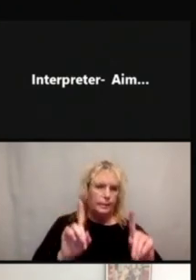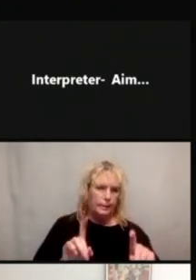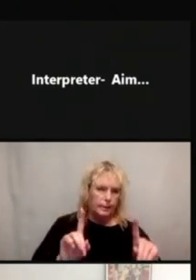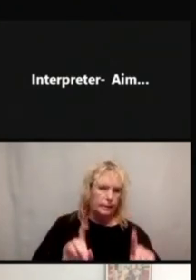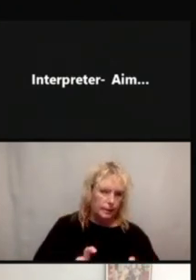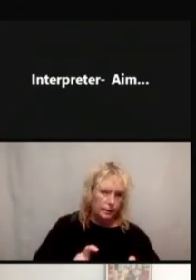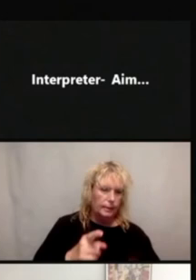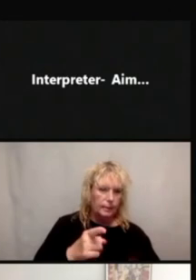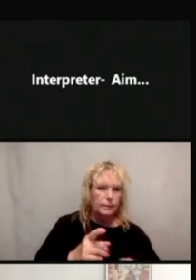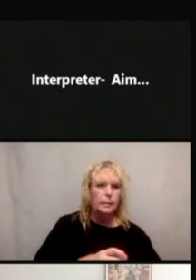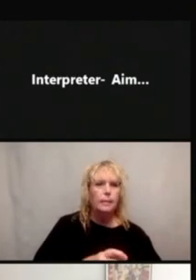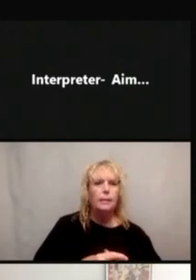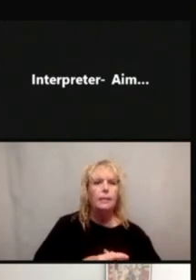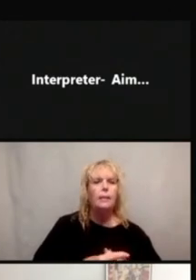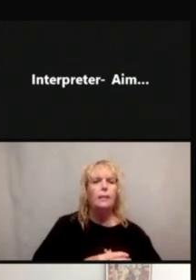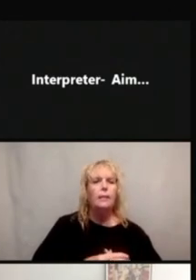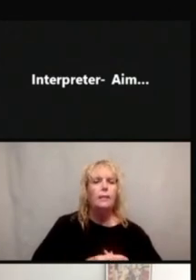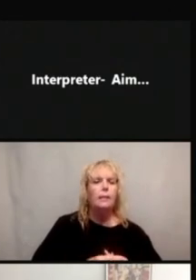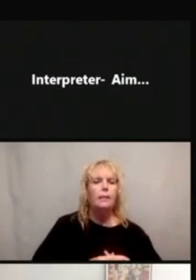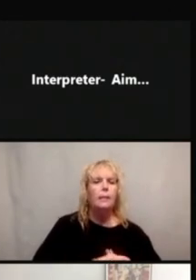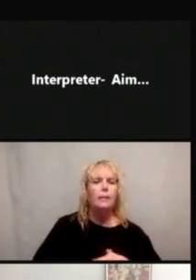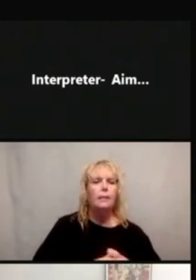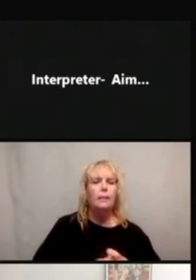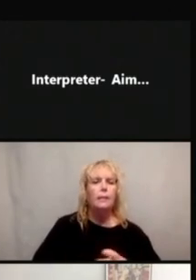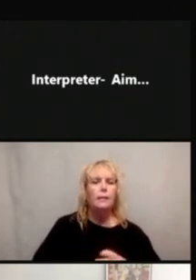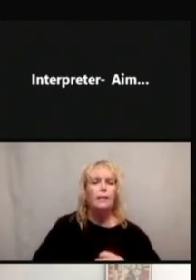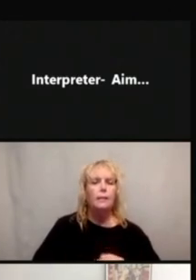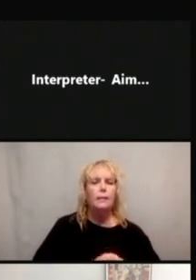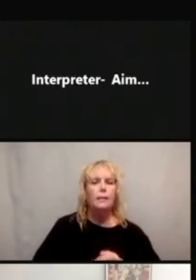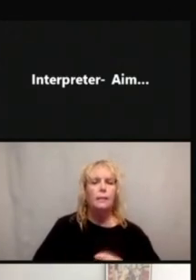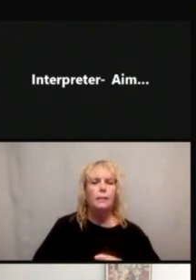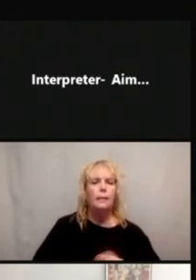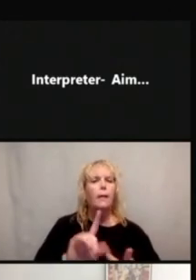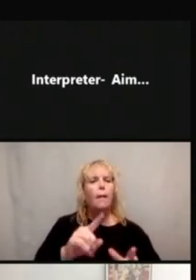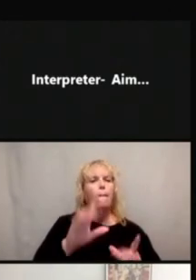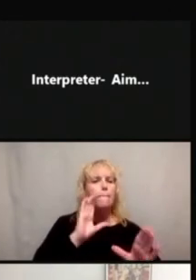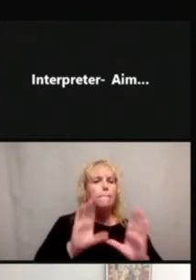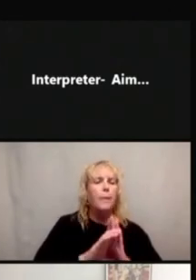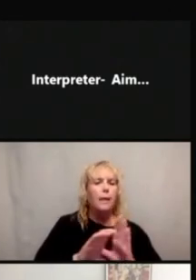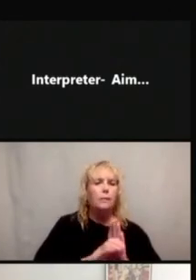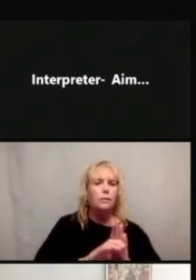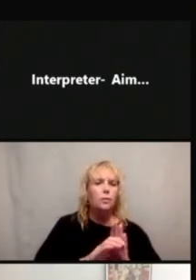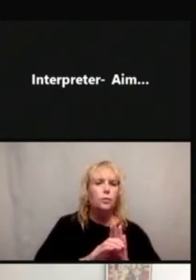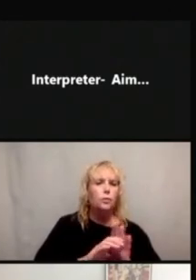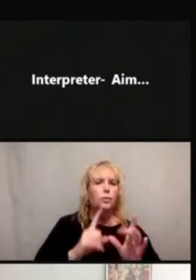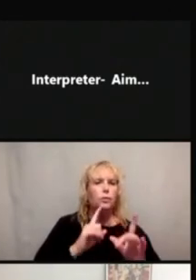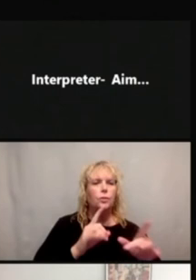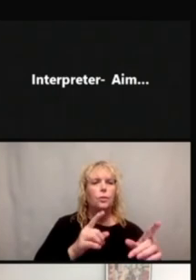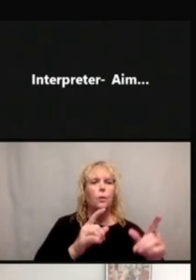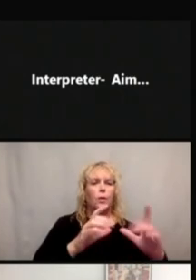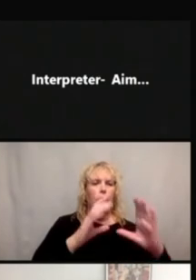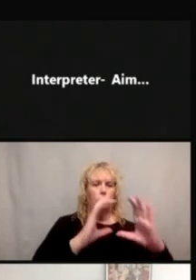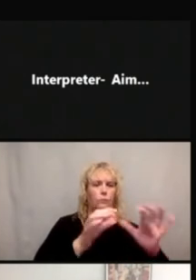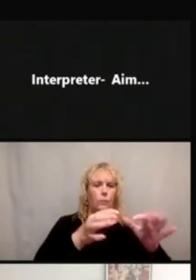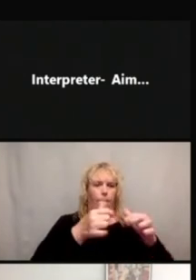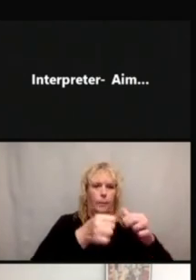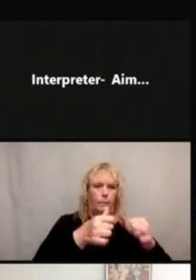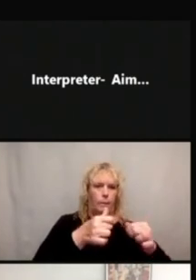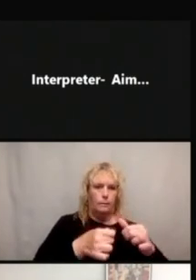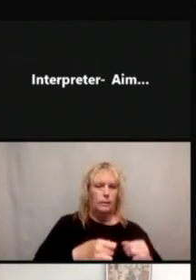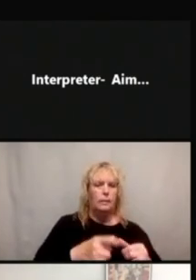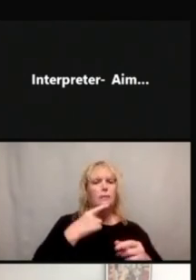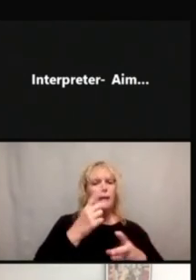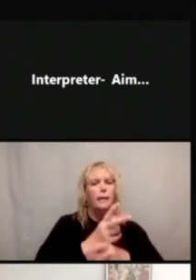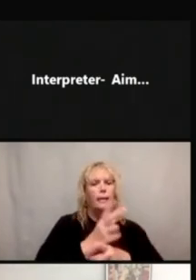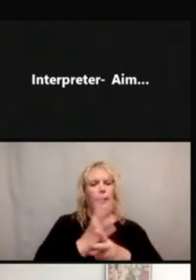So our first one is this pictogram and the text is keep pills in packaging until you're ready to